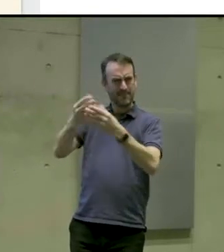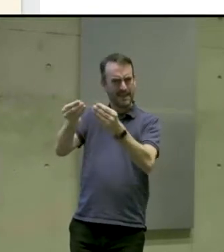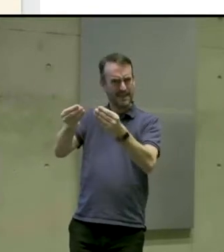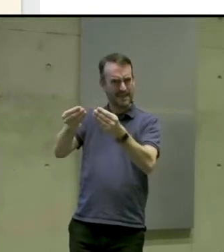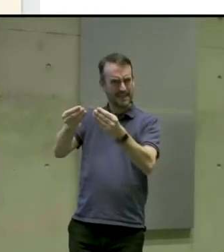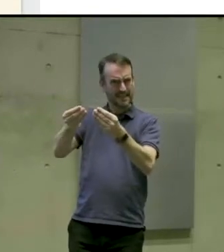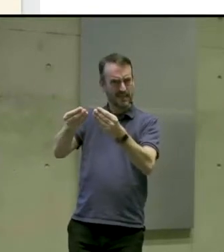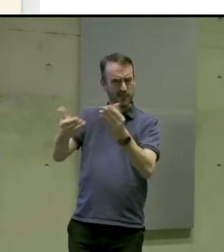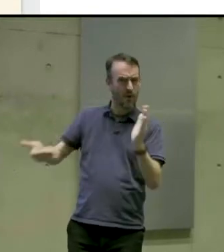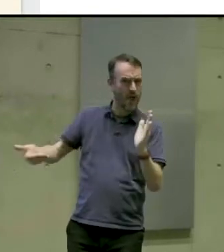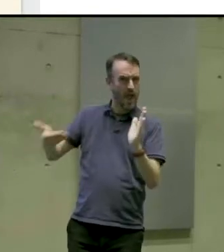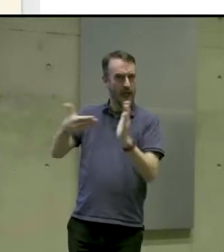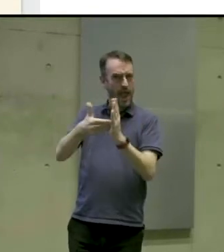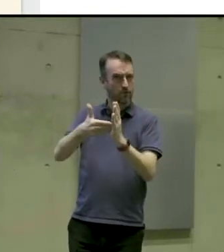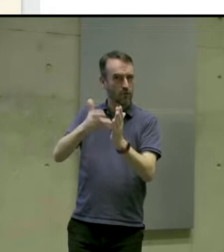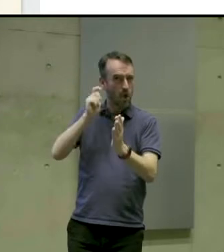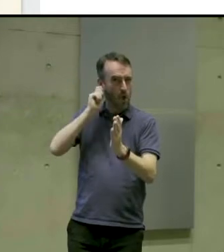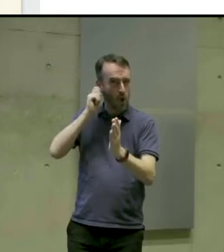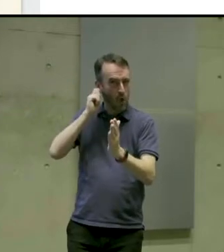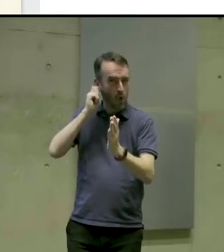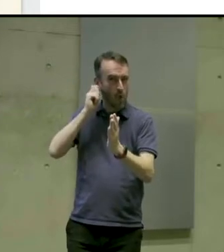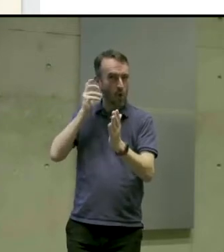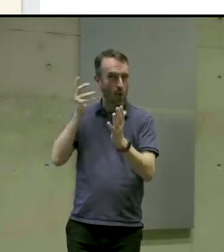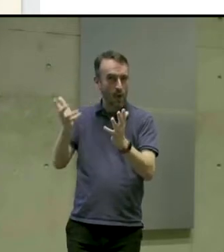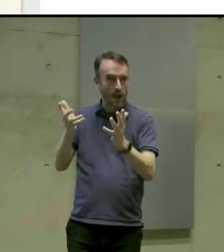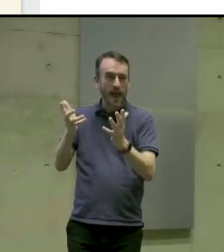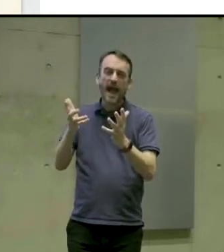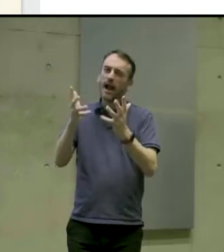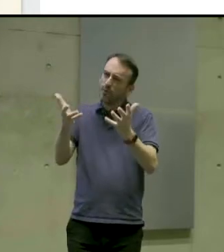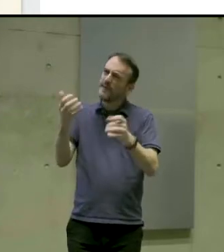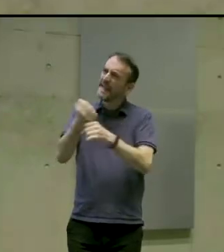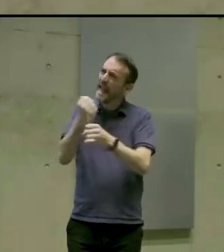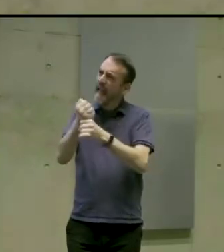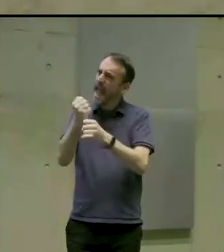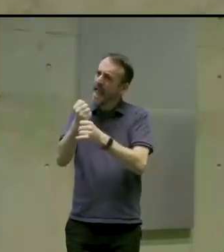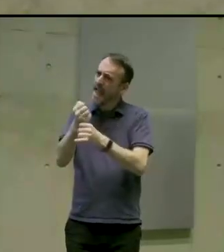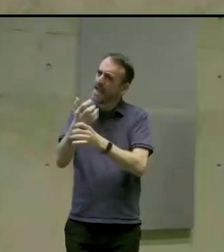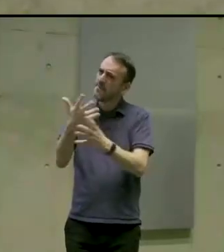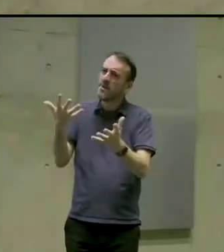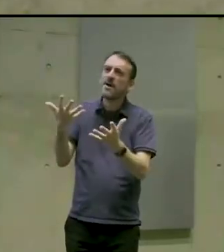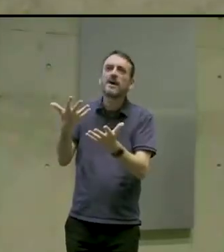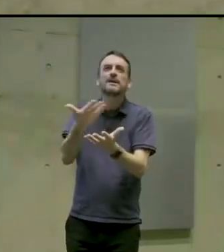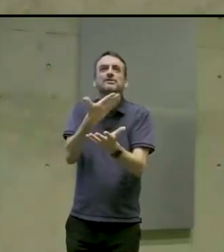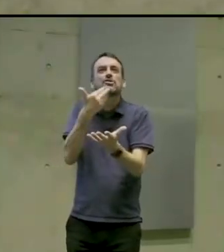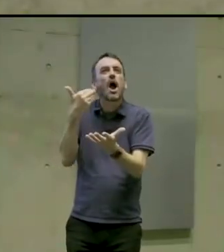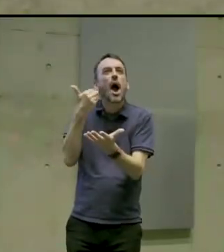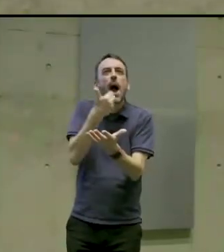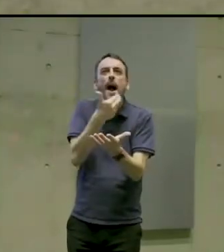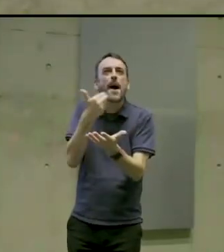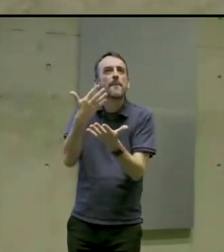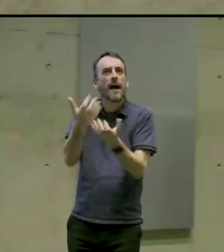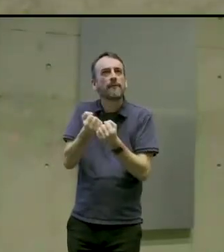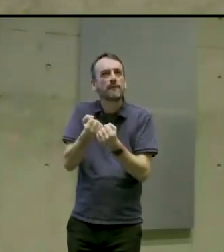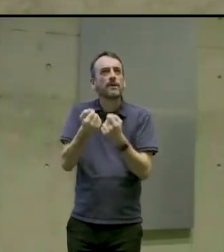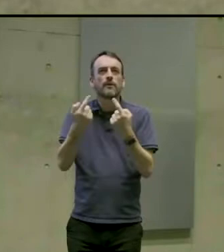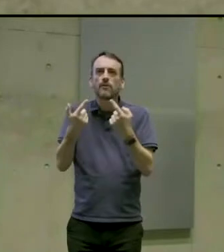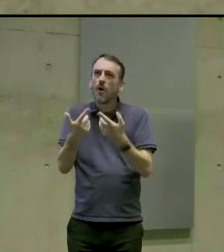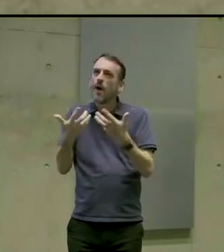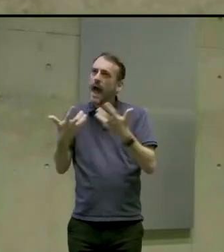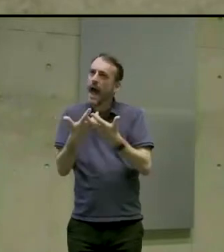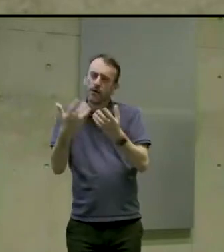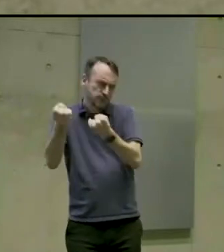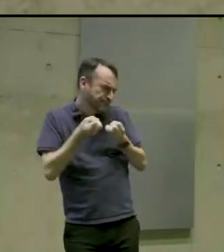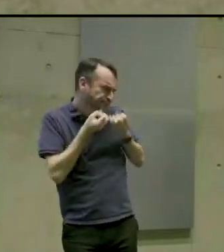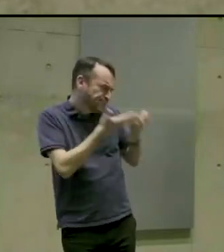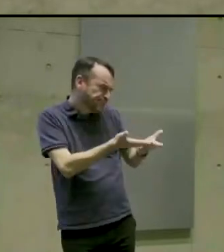game's visuals and the overall charm. So this is something that we sort of went to approach. But as much